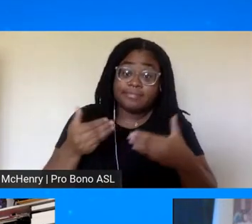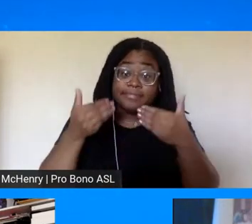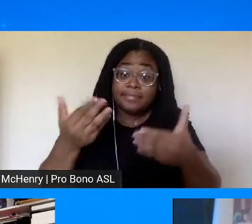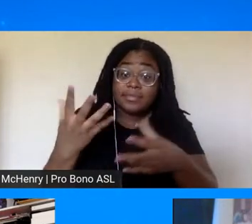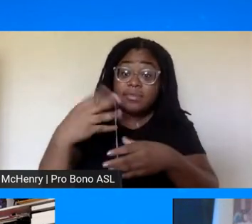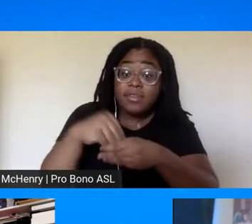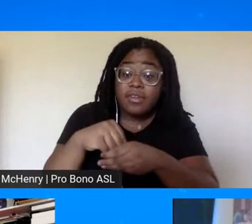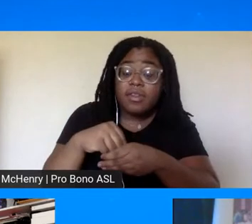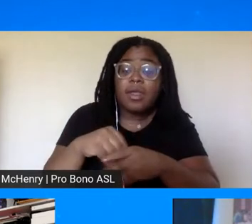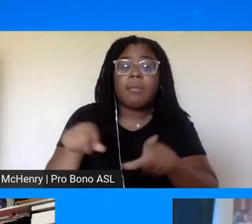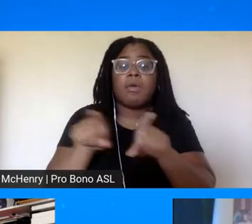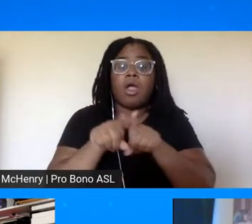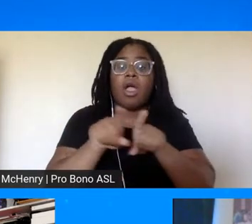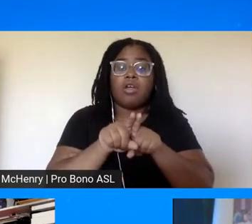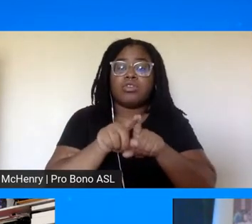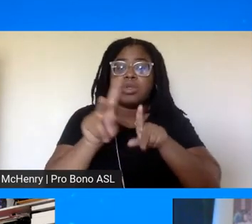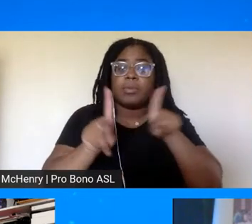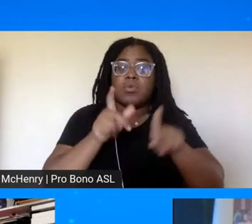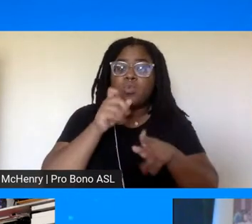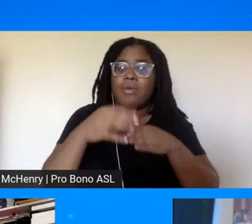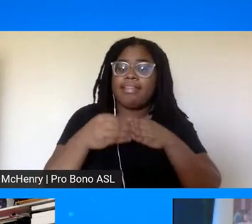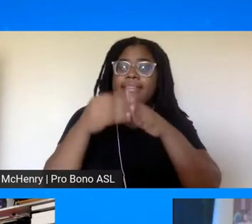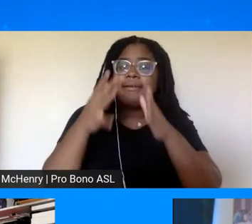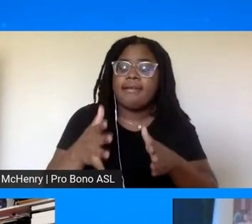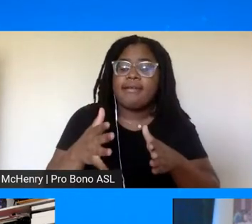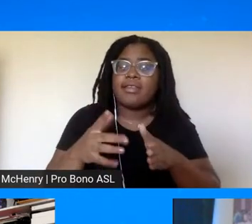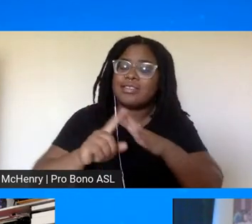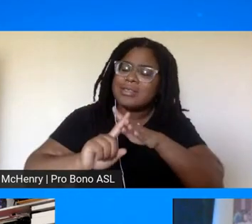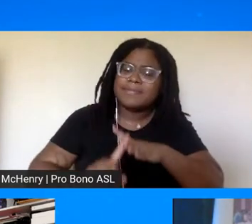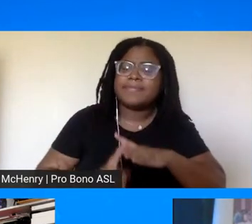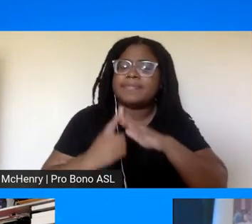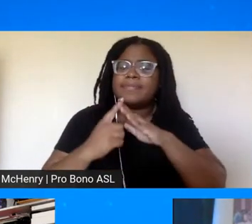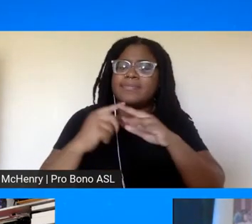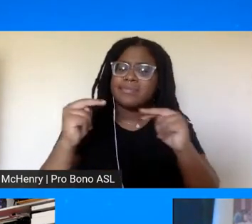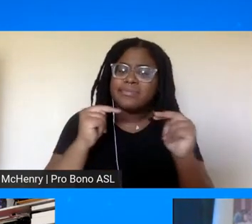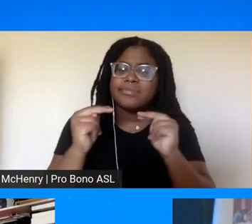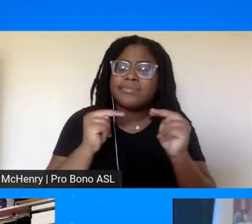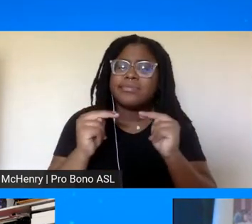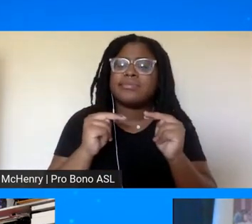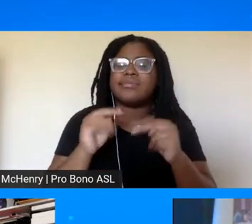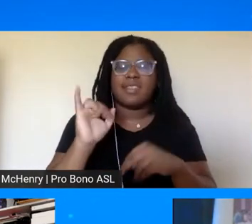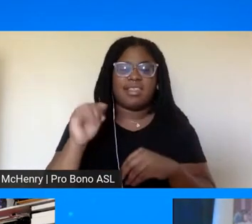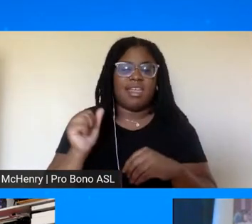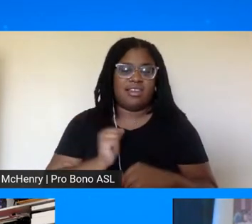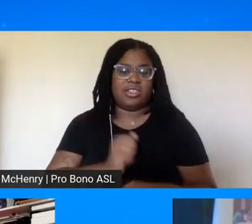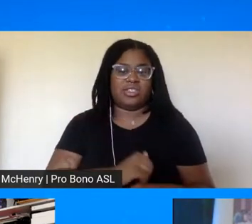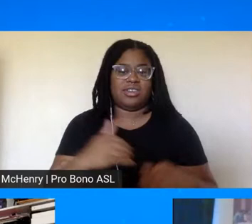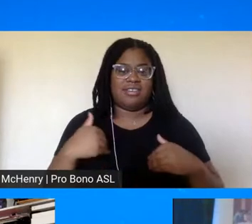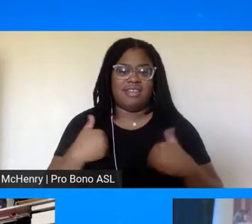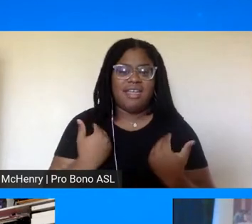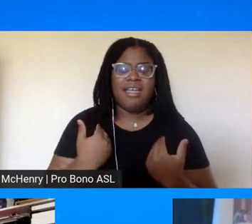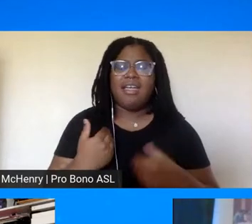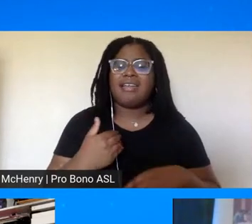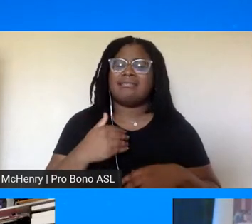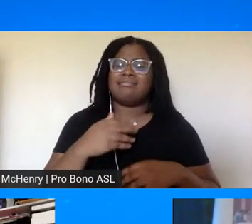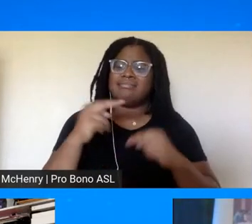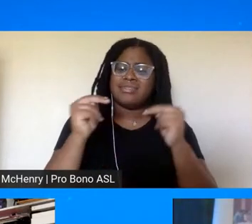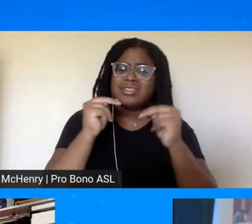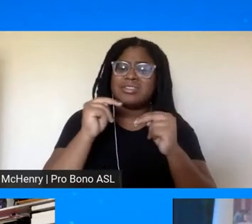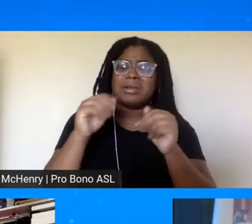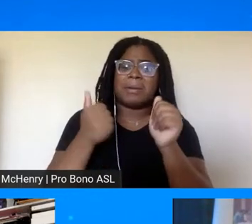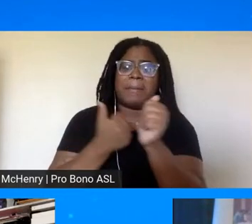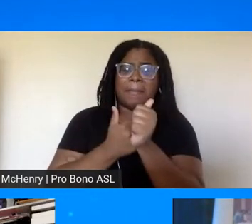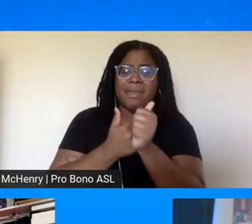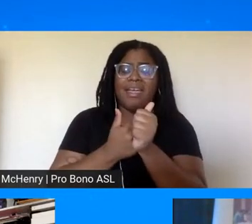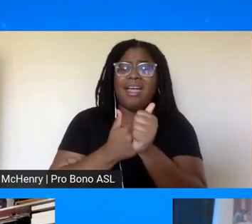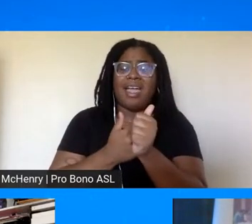also let people who were leaders to begin to negotiate as andrew young said they were negotiating behind the scene talk to the president before